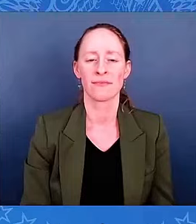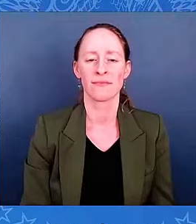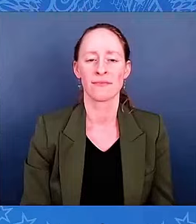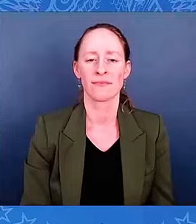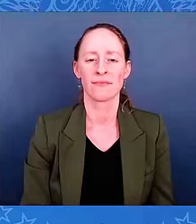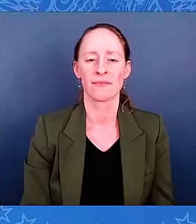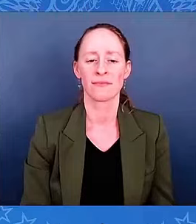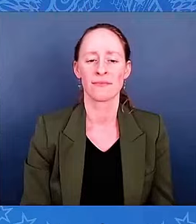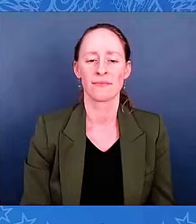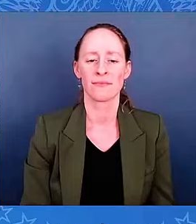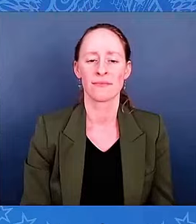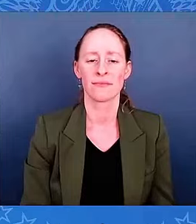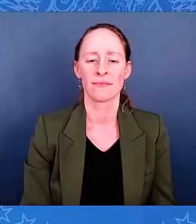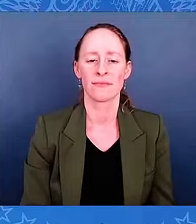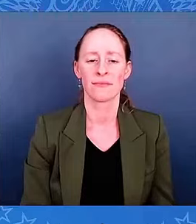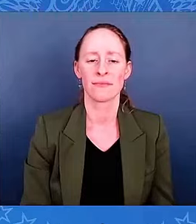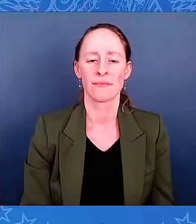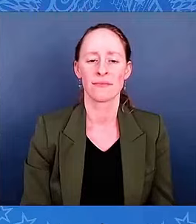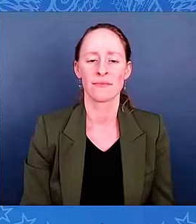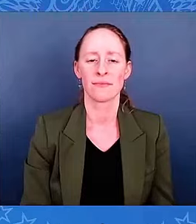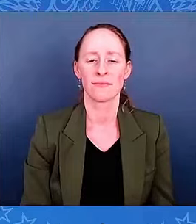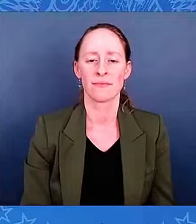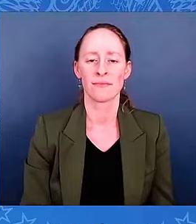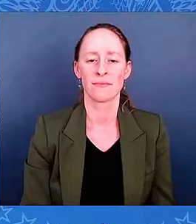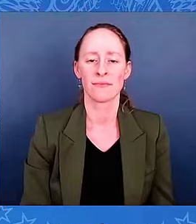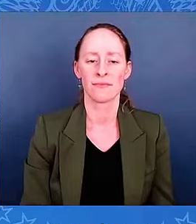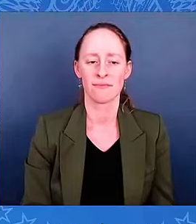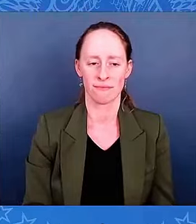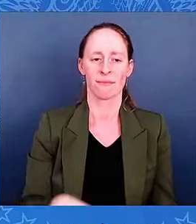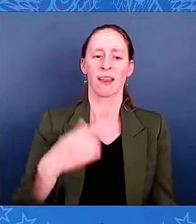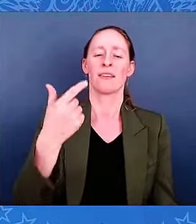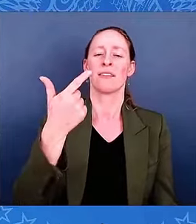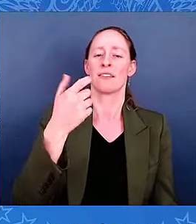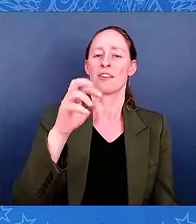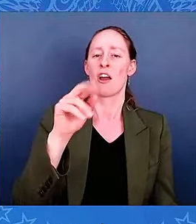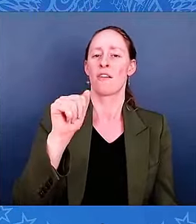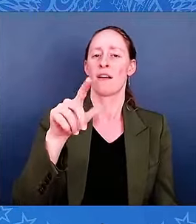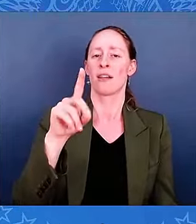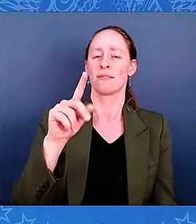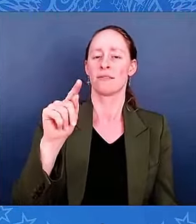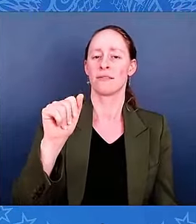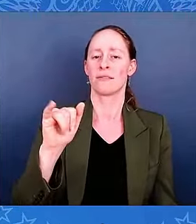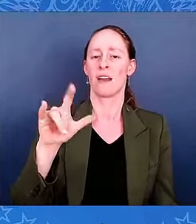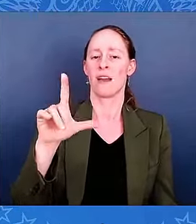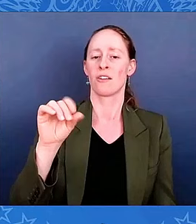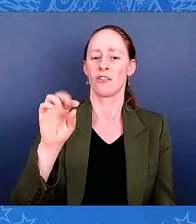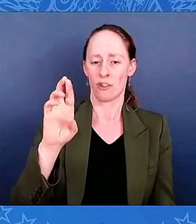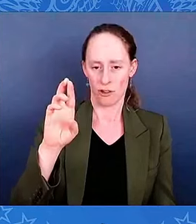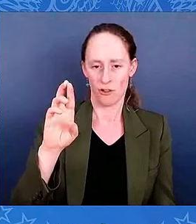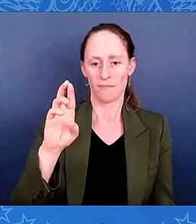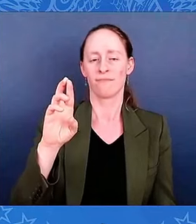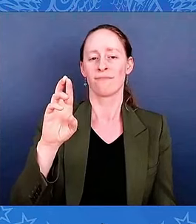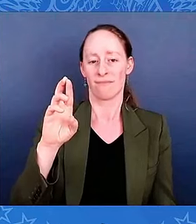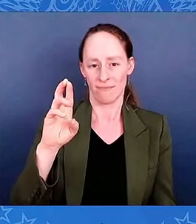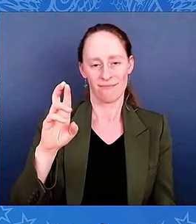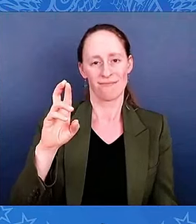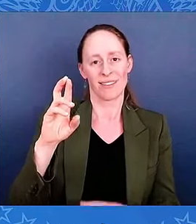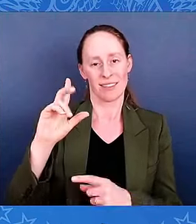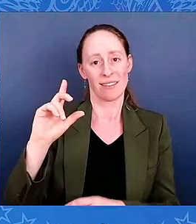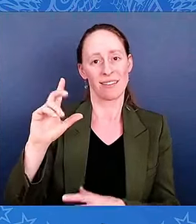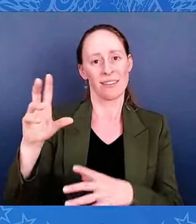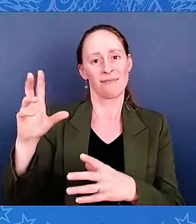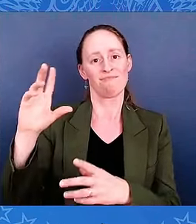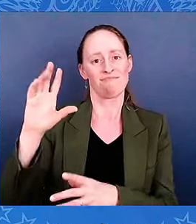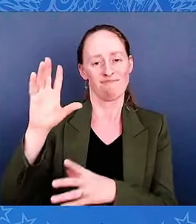Gerald Taylor, accepting on behalf of his great-great-uncle, Private Philip Shadrach, and Teresa Chandler, accepting on behalf of her great-great